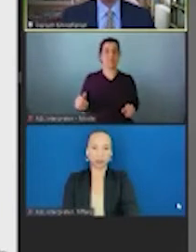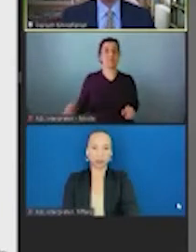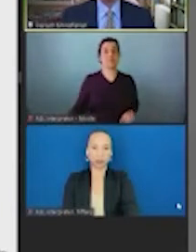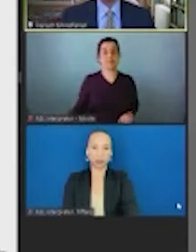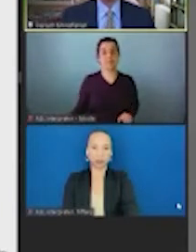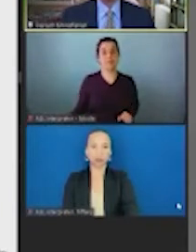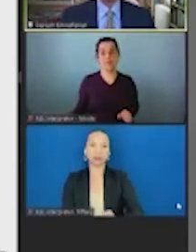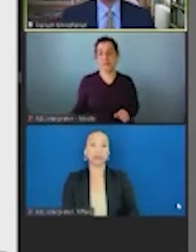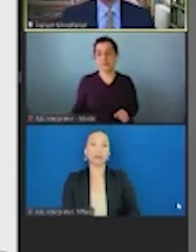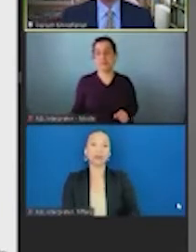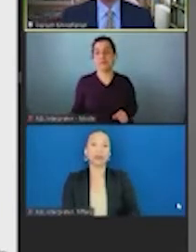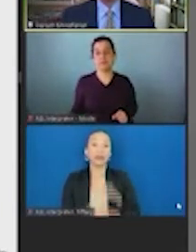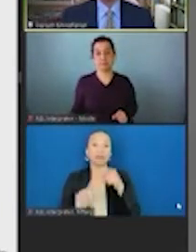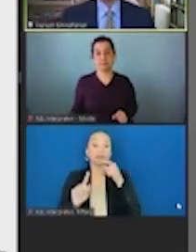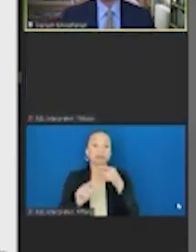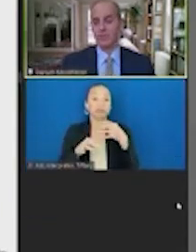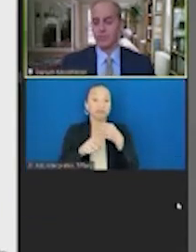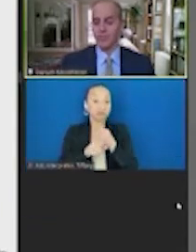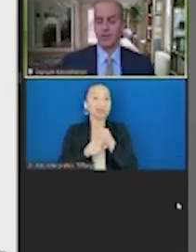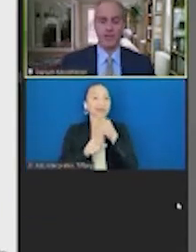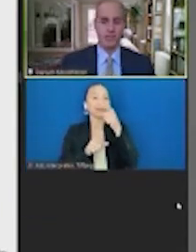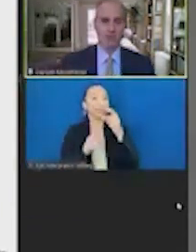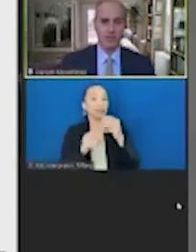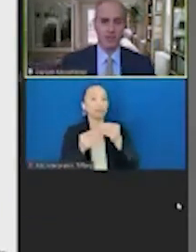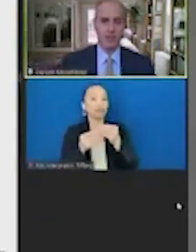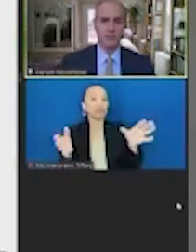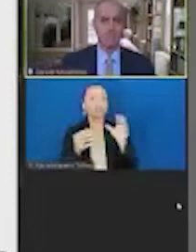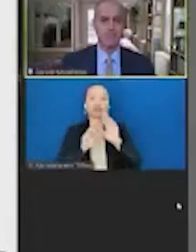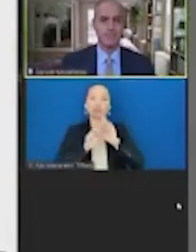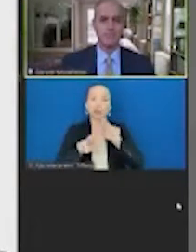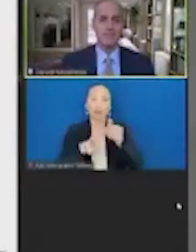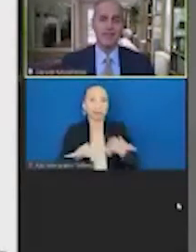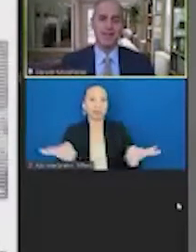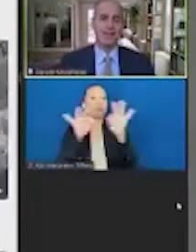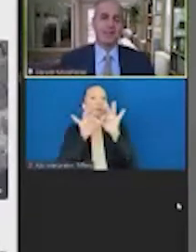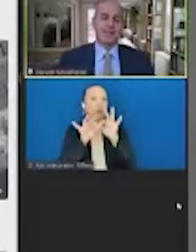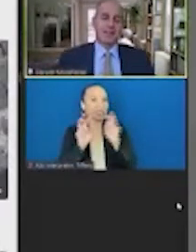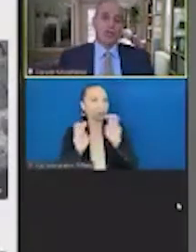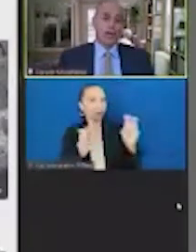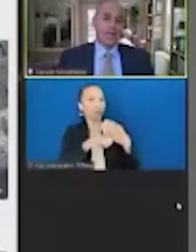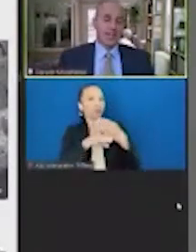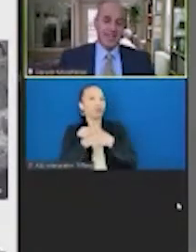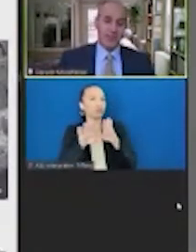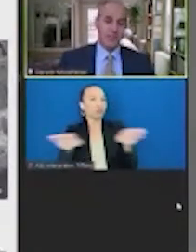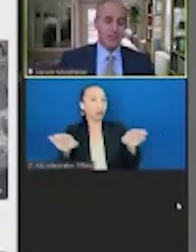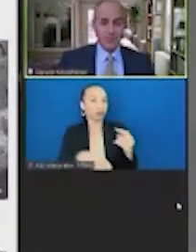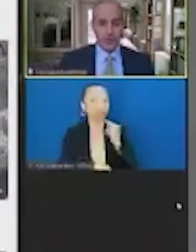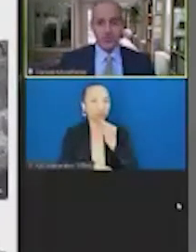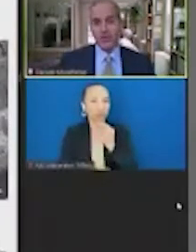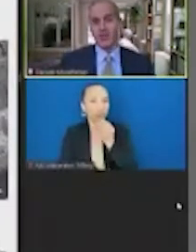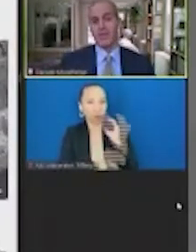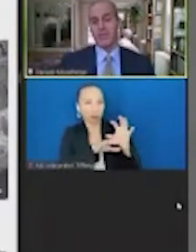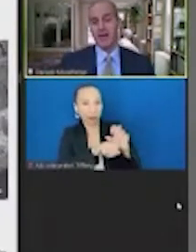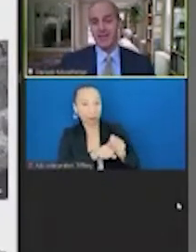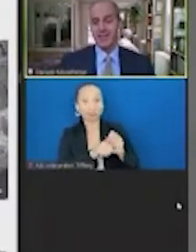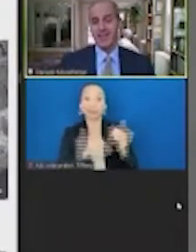major, major issue to improve child nutrition and overall nutrition in our in our country. And COVID-19, which is, of